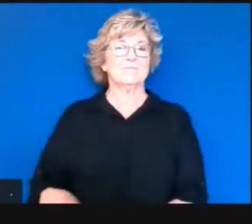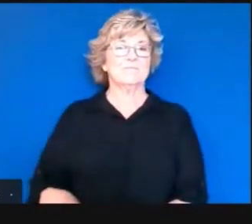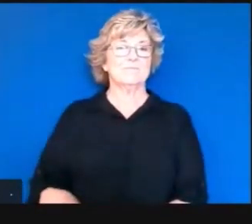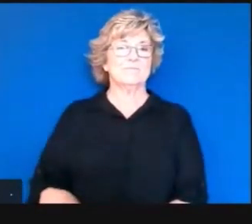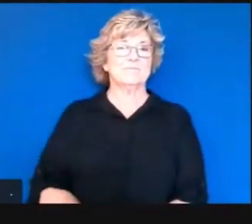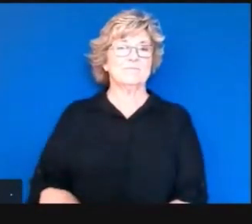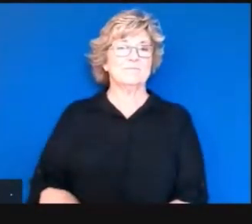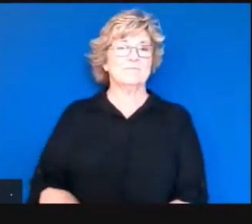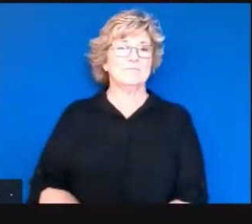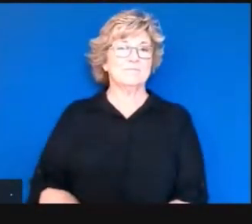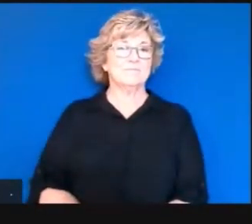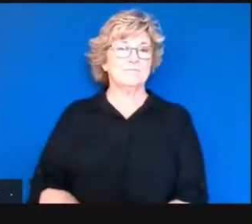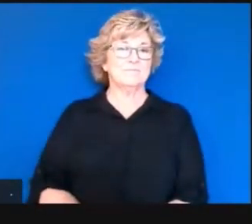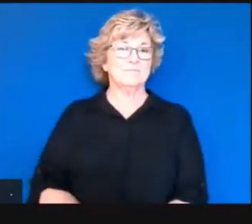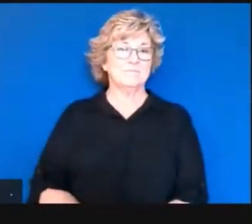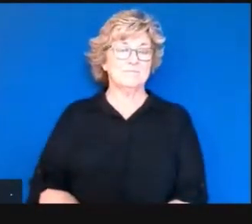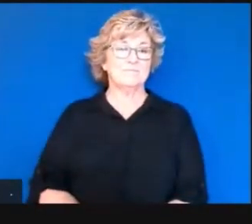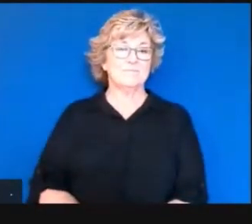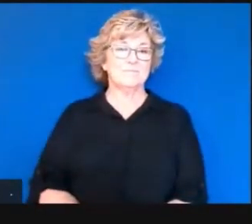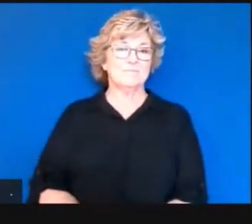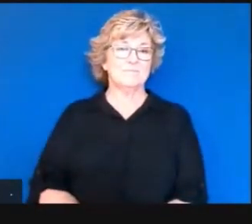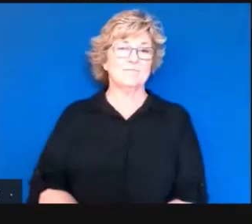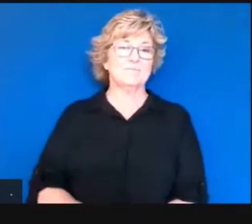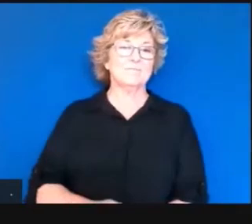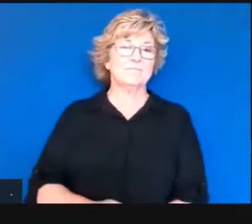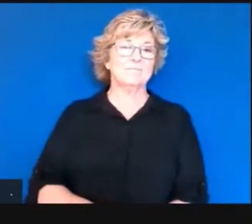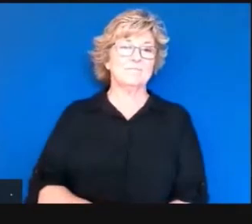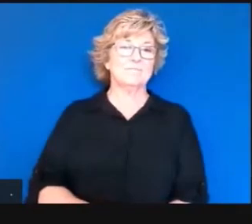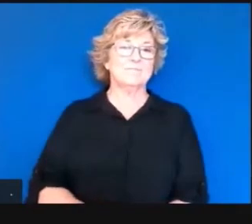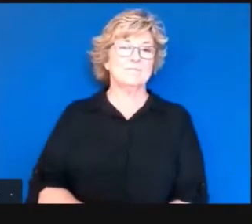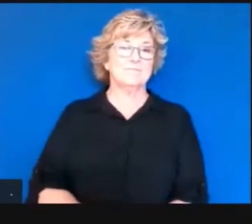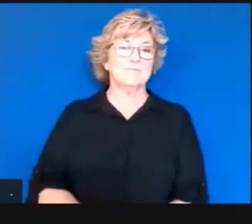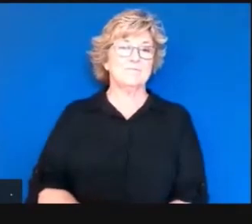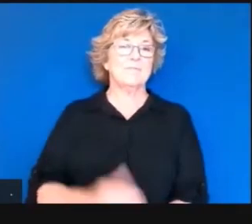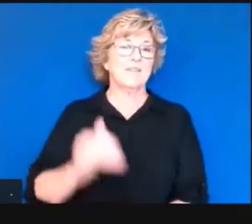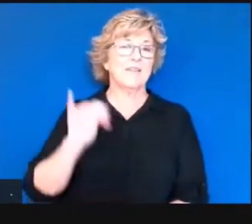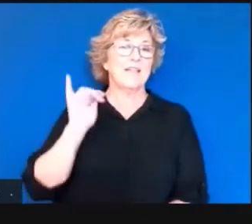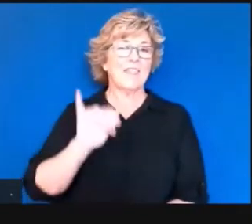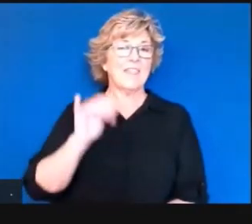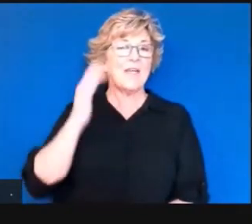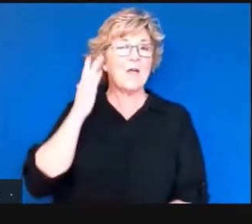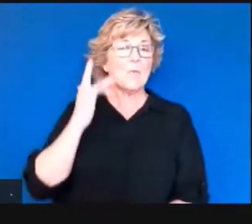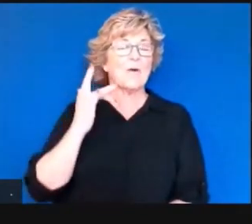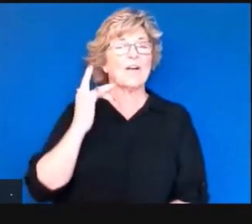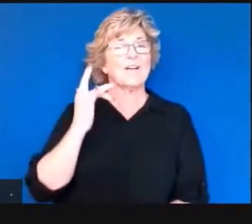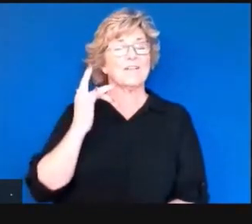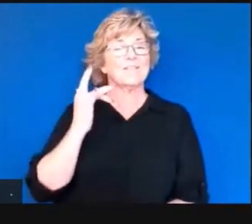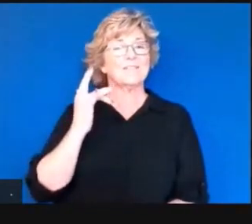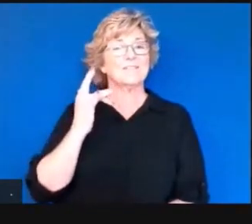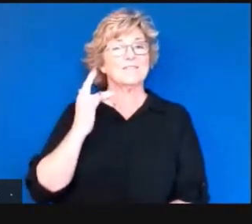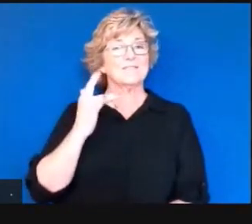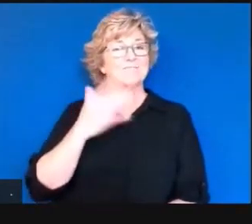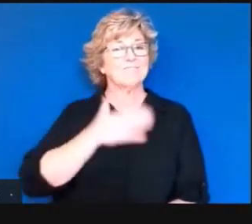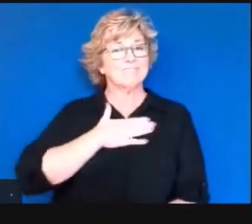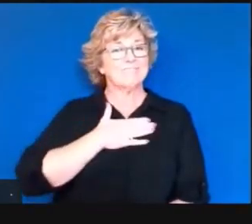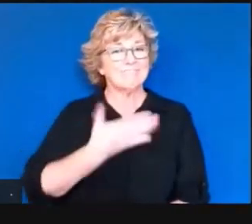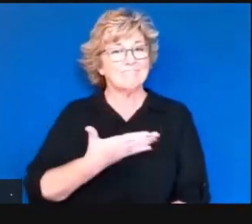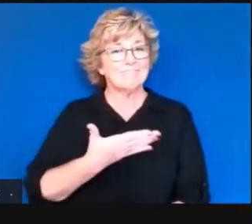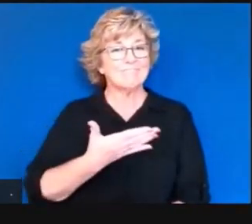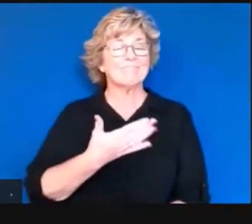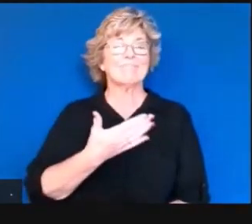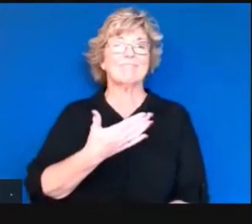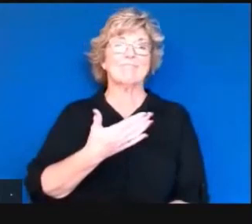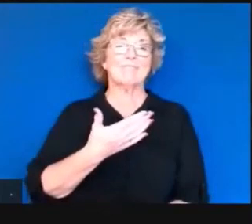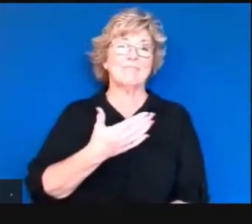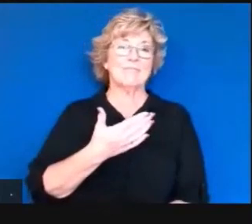again, we are, I think, again, why we're being, I think, generous to the nature